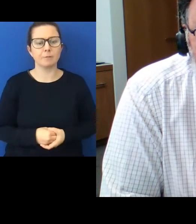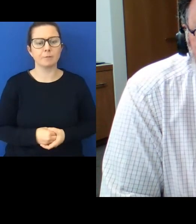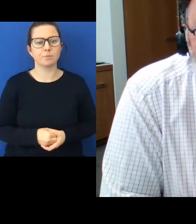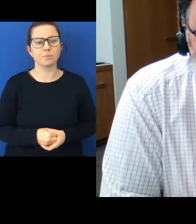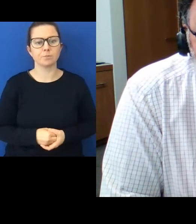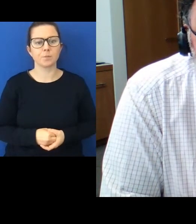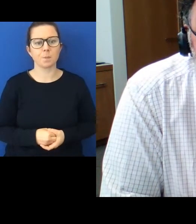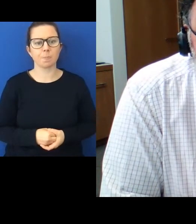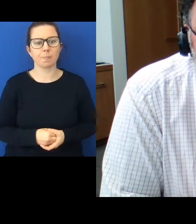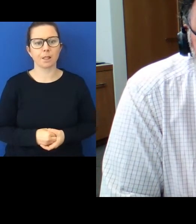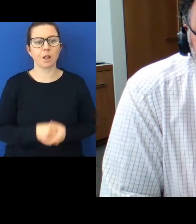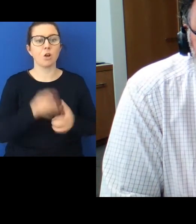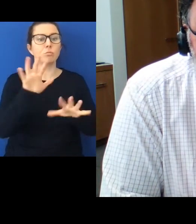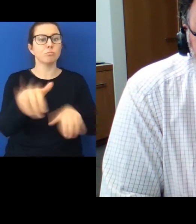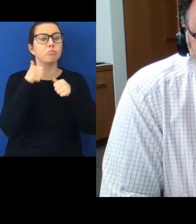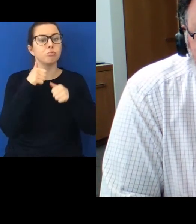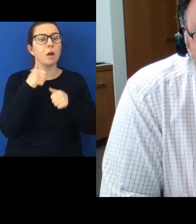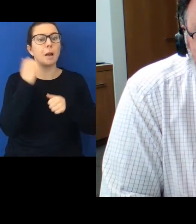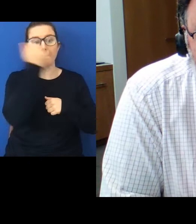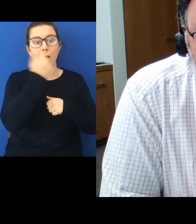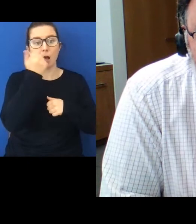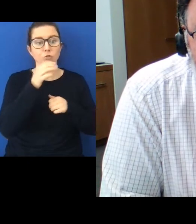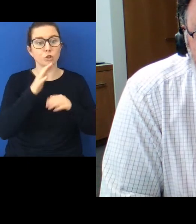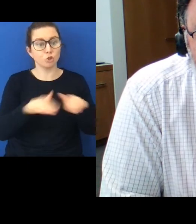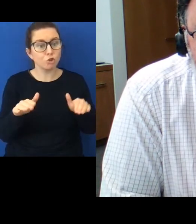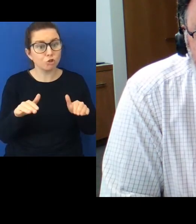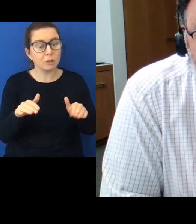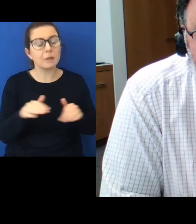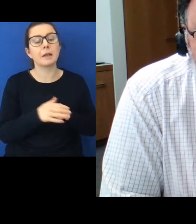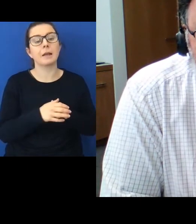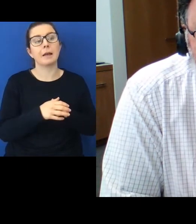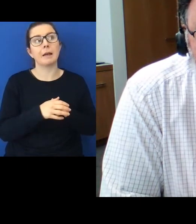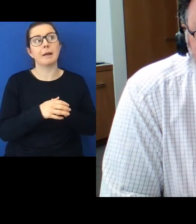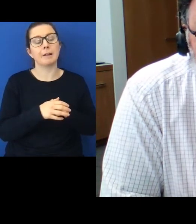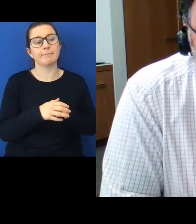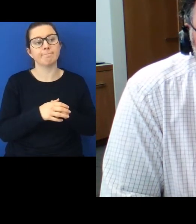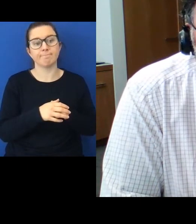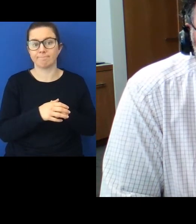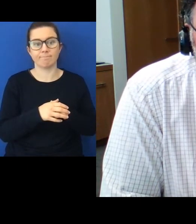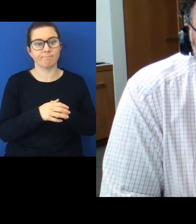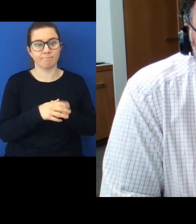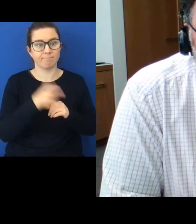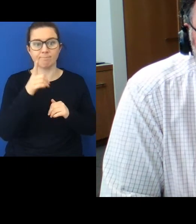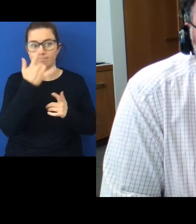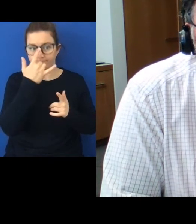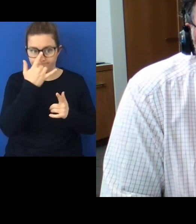The removal of Māori children is at an extraordinarily